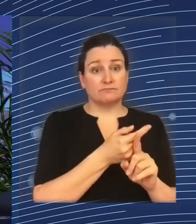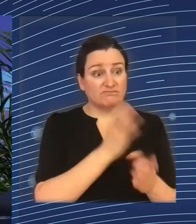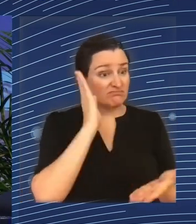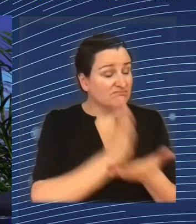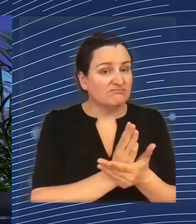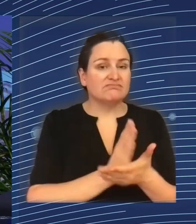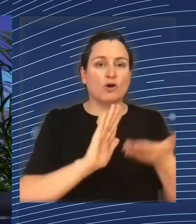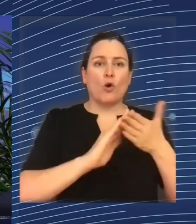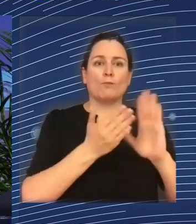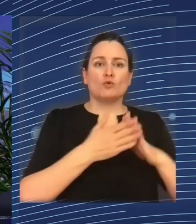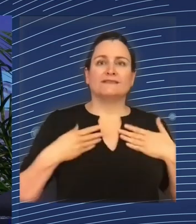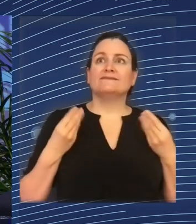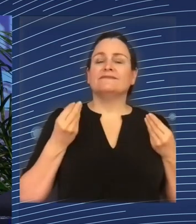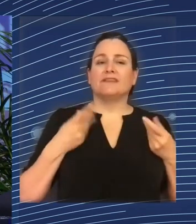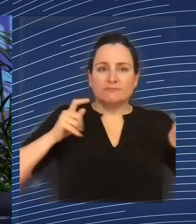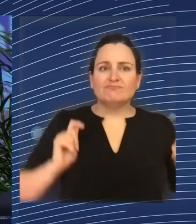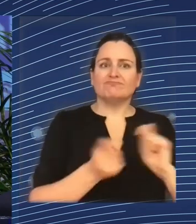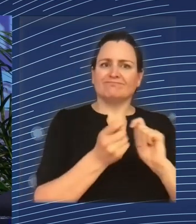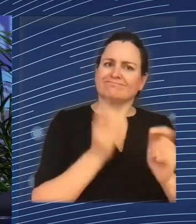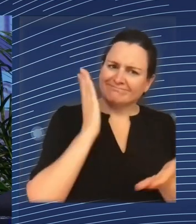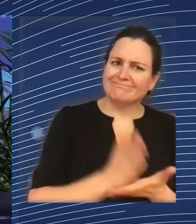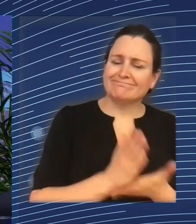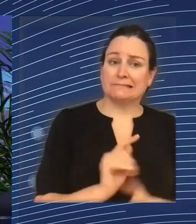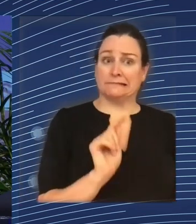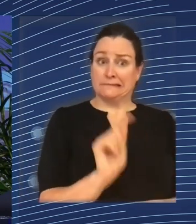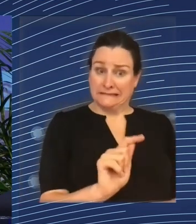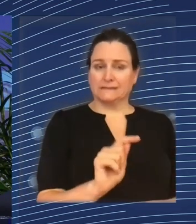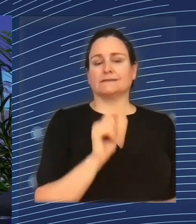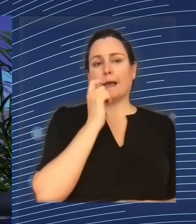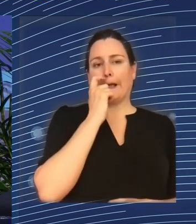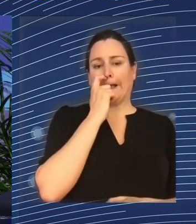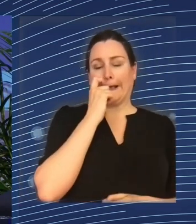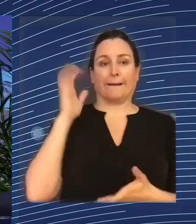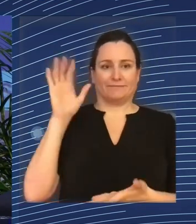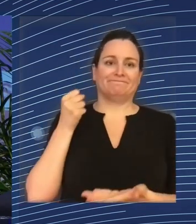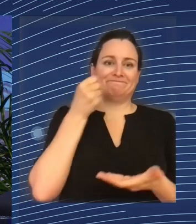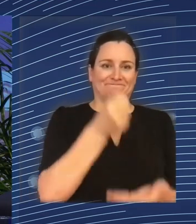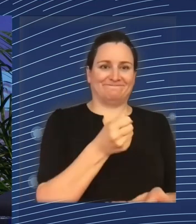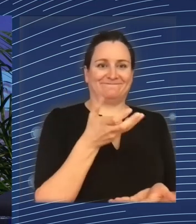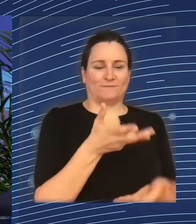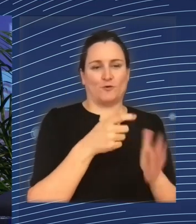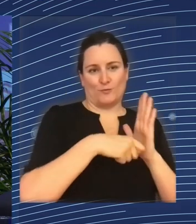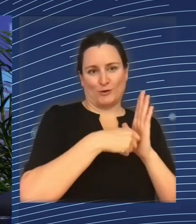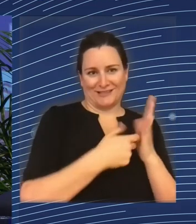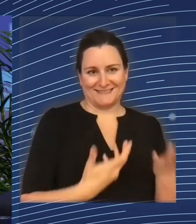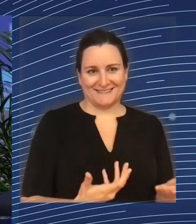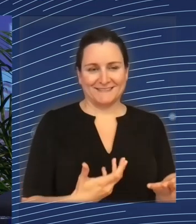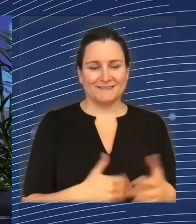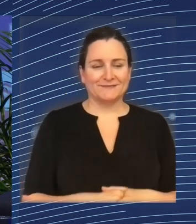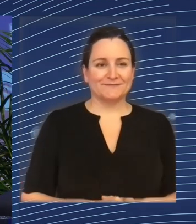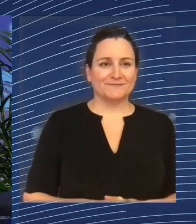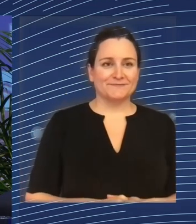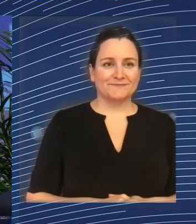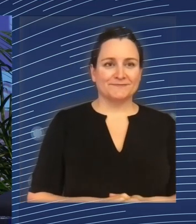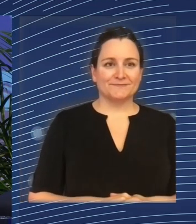measure. It's about defining, and I think this is a task for all of us, defining qualitative indicators for all types of